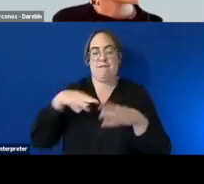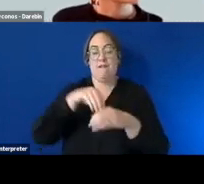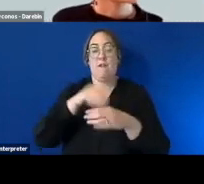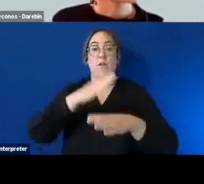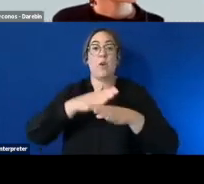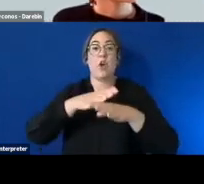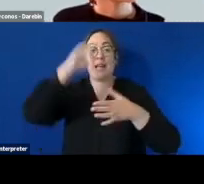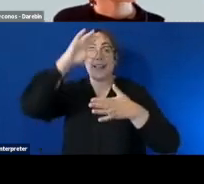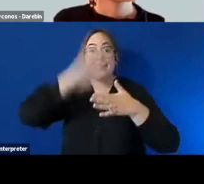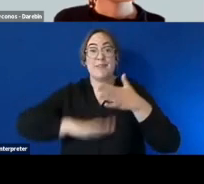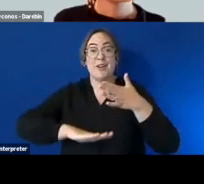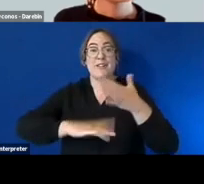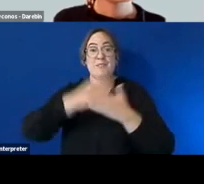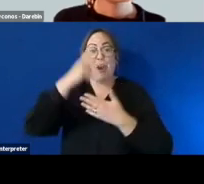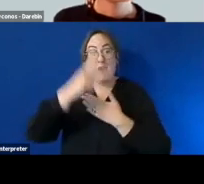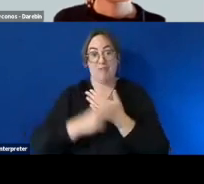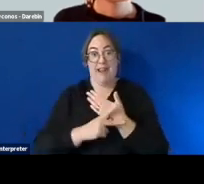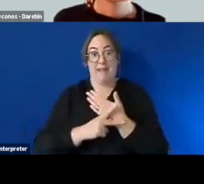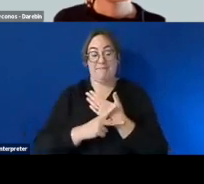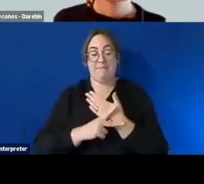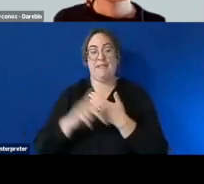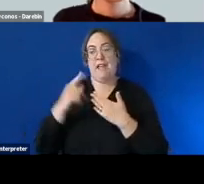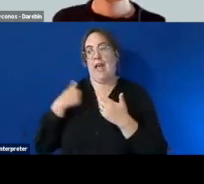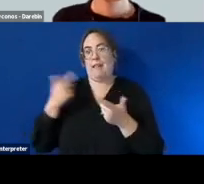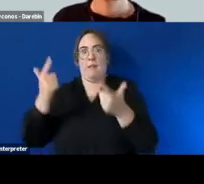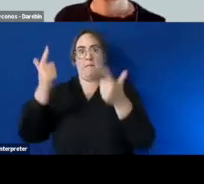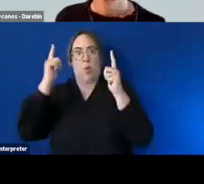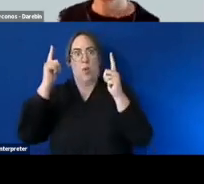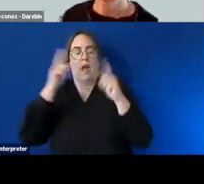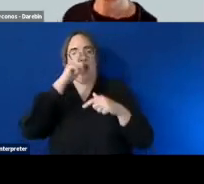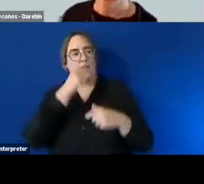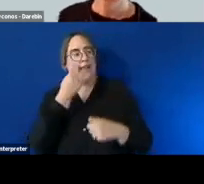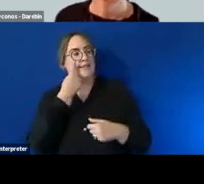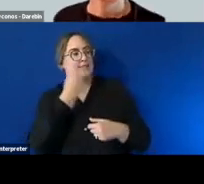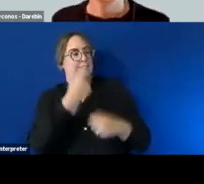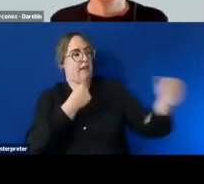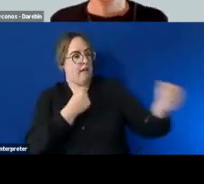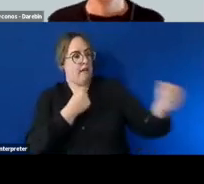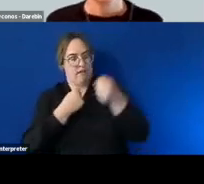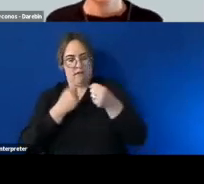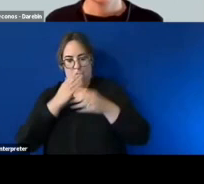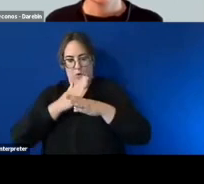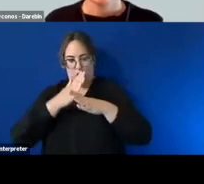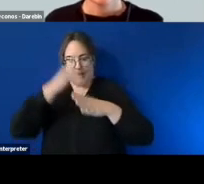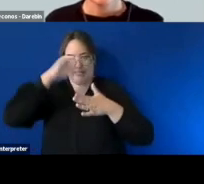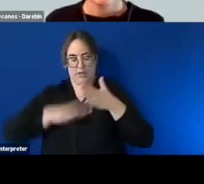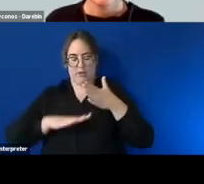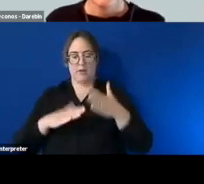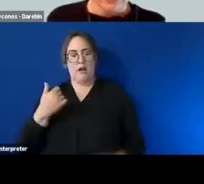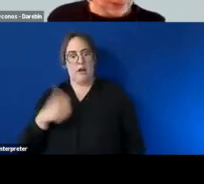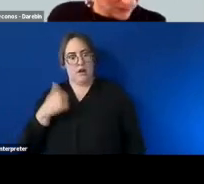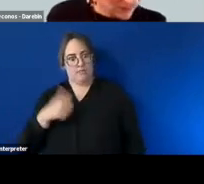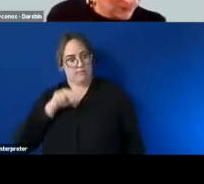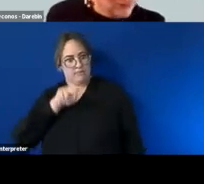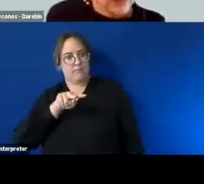programs where the employers actually get to try they see what people can do in their workplace and